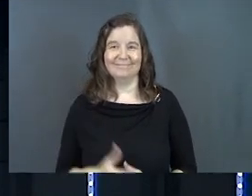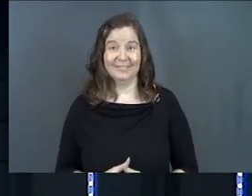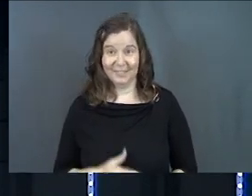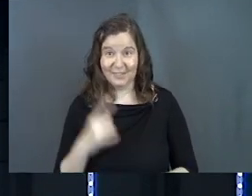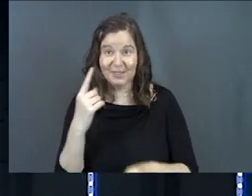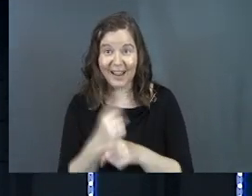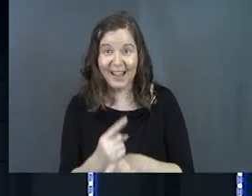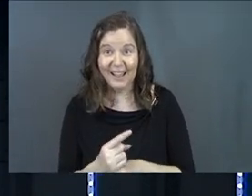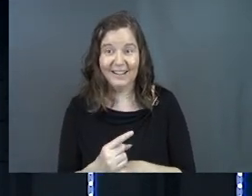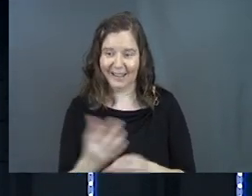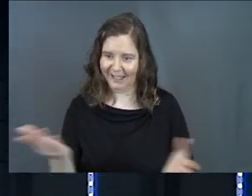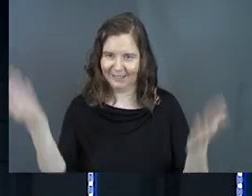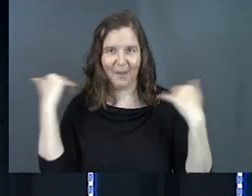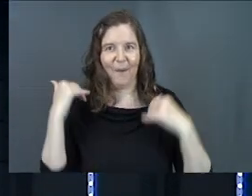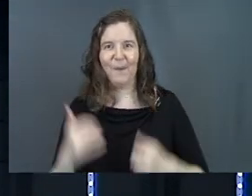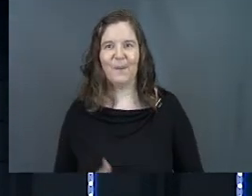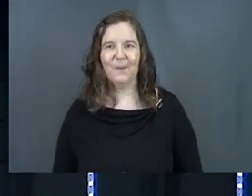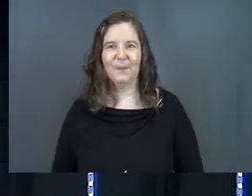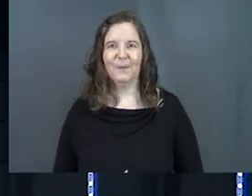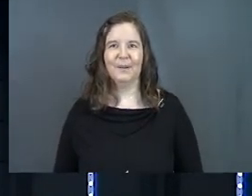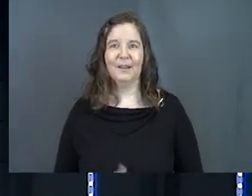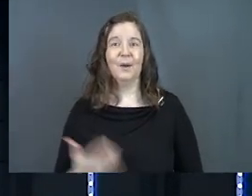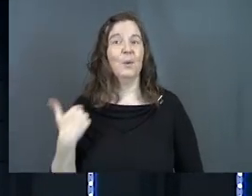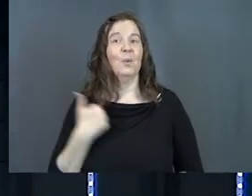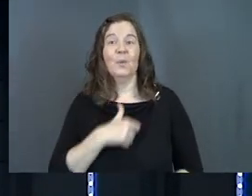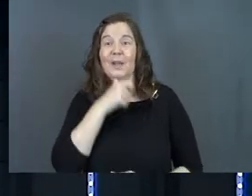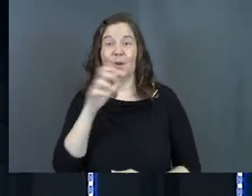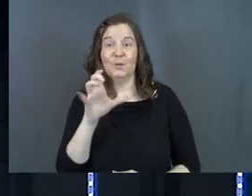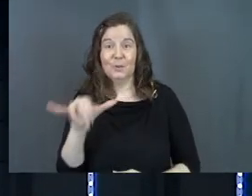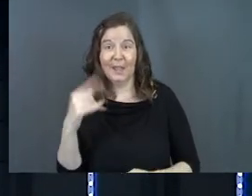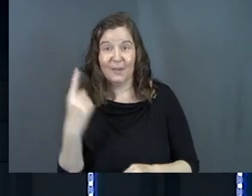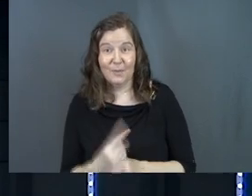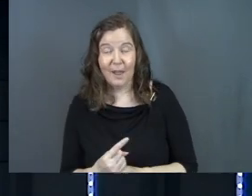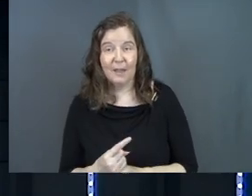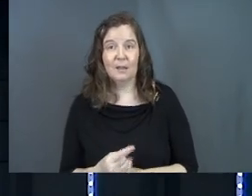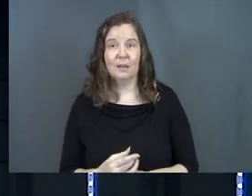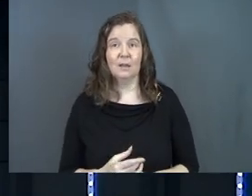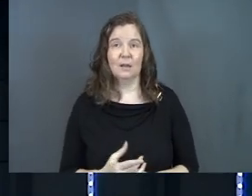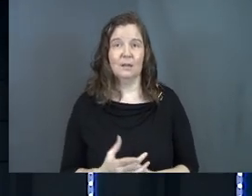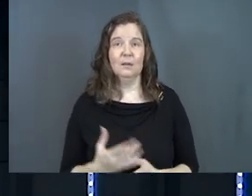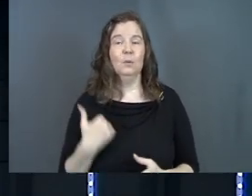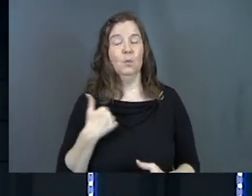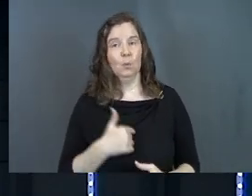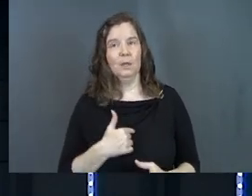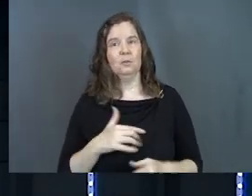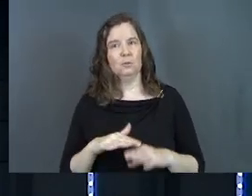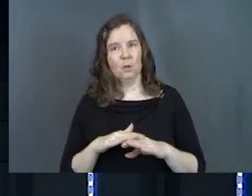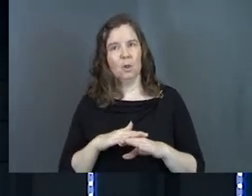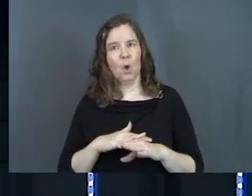Right? Like let's go. Like we don't do that, right? Like we're slow to listen.